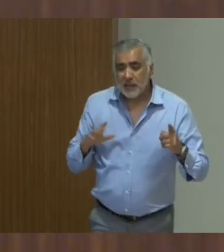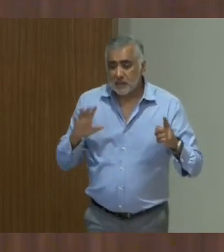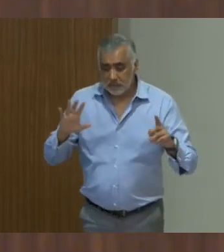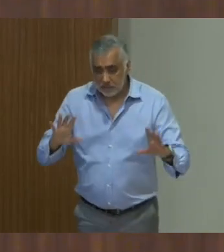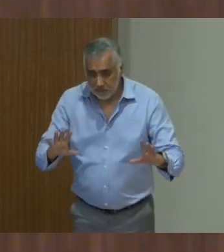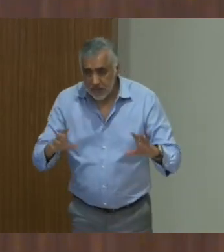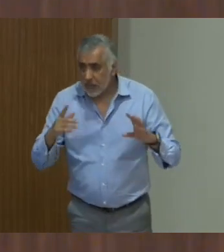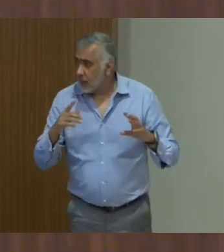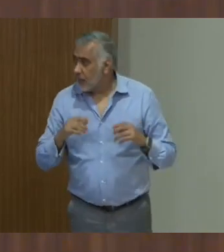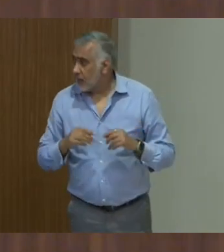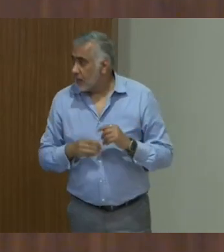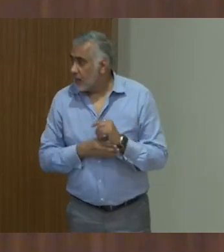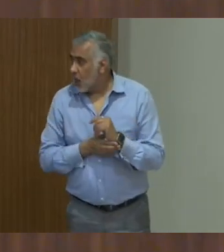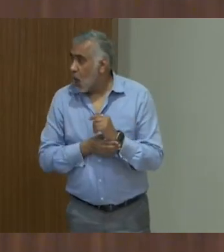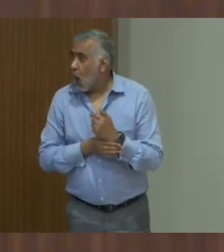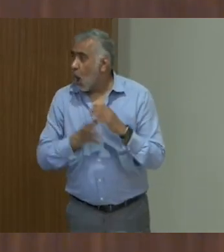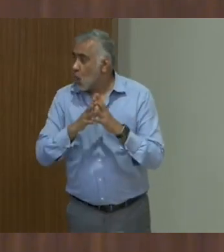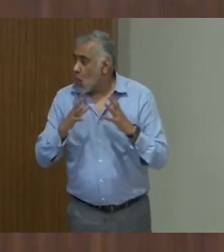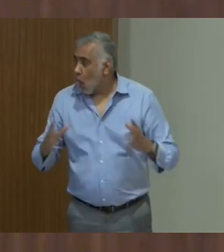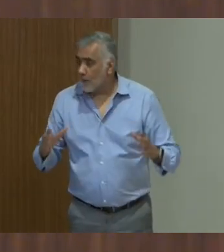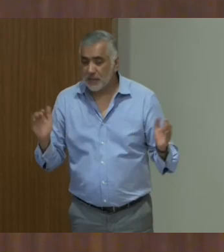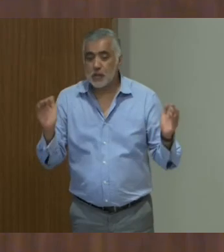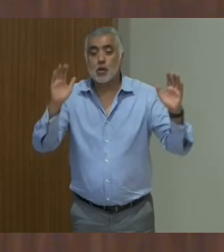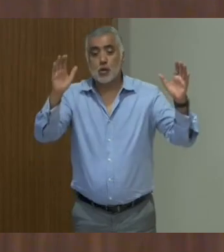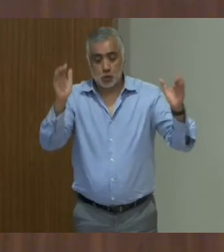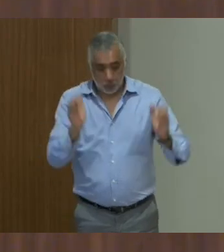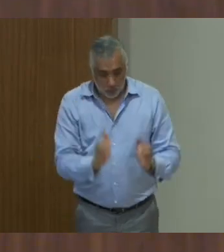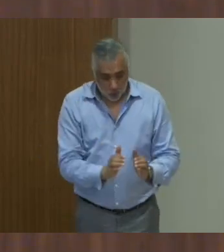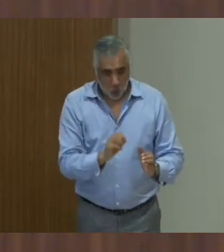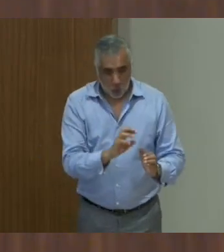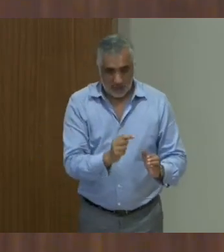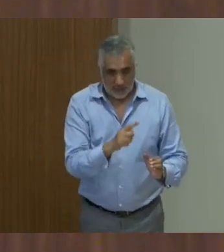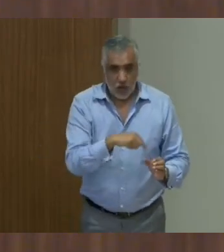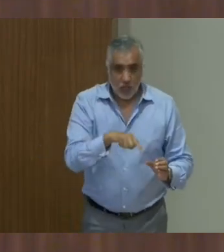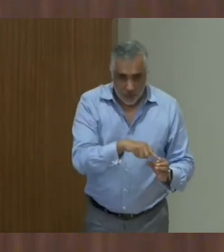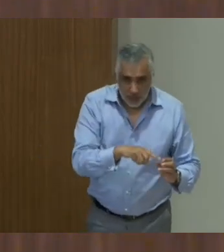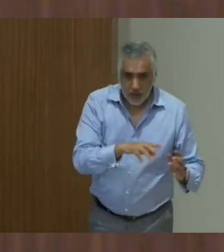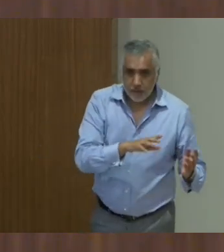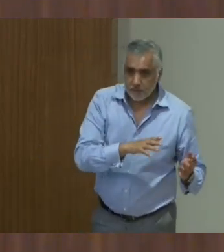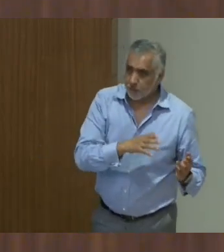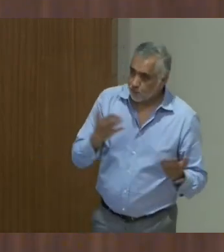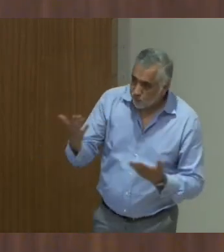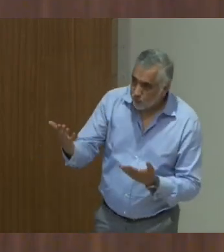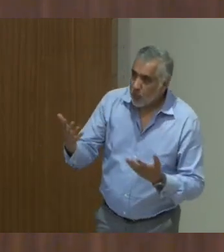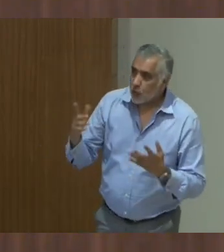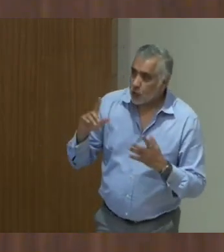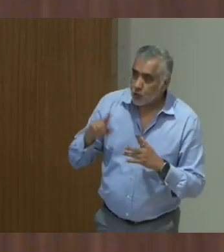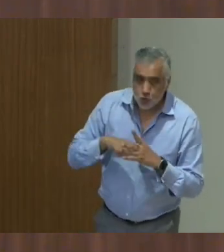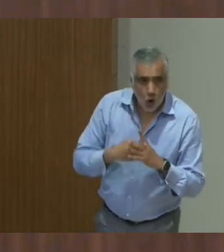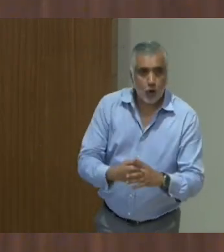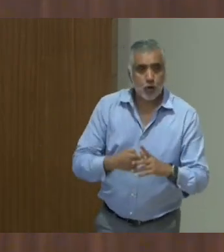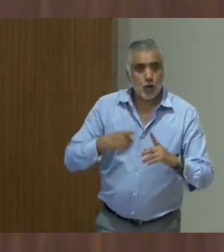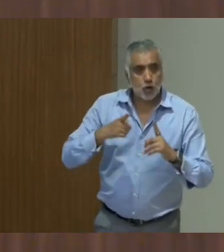that, lot of these small organizations came up and they started asserting themselves